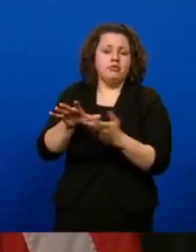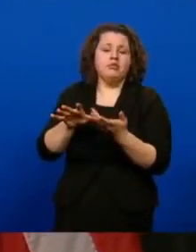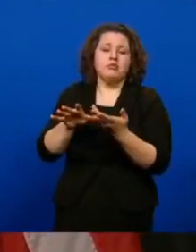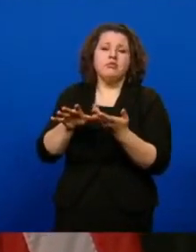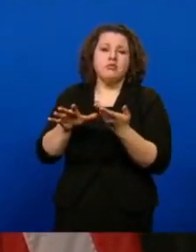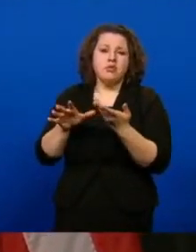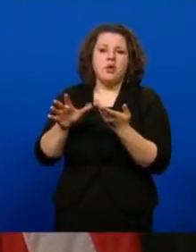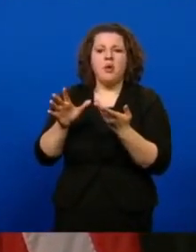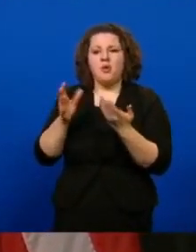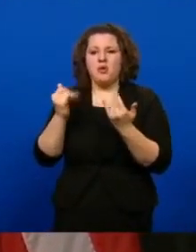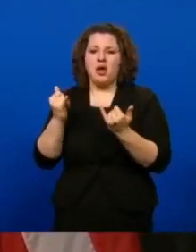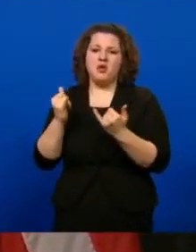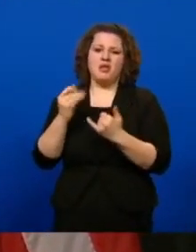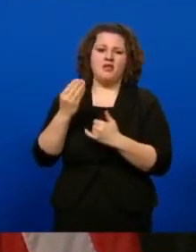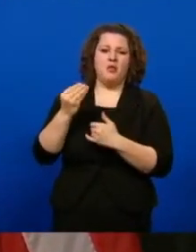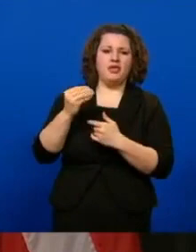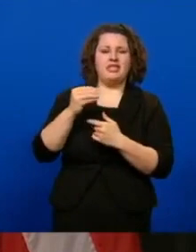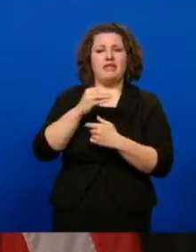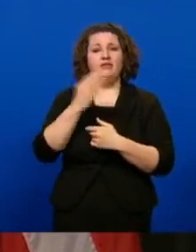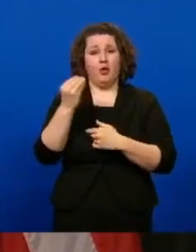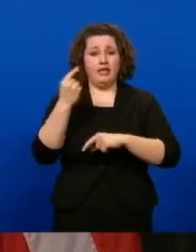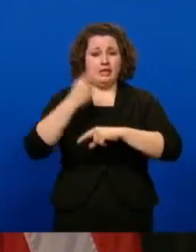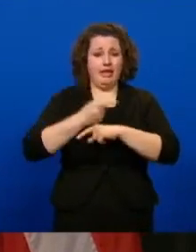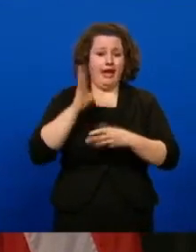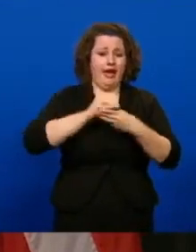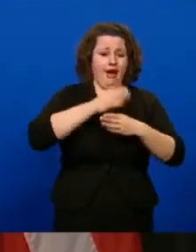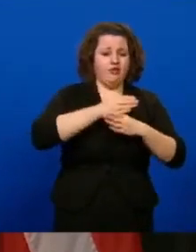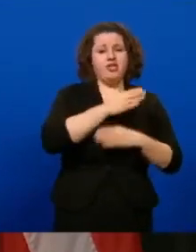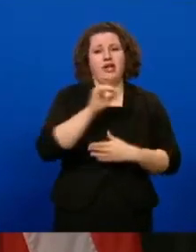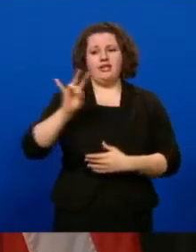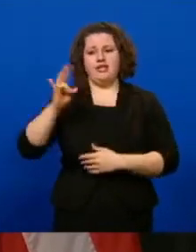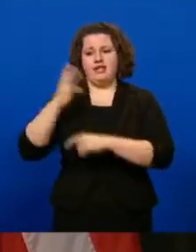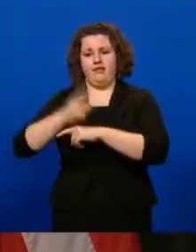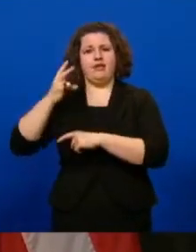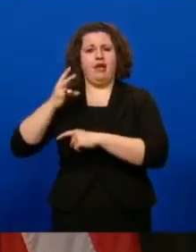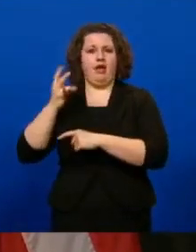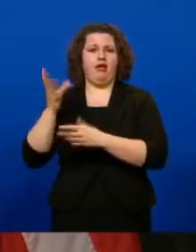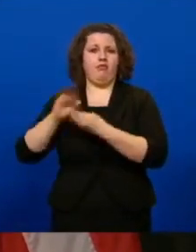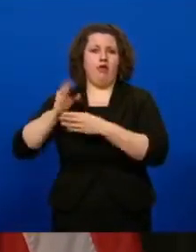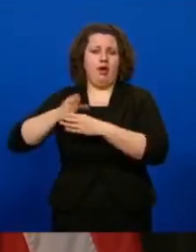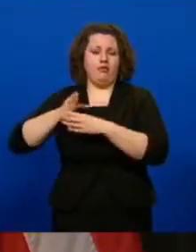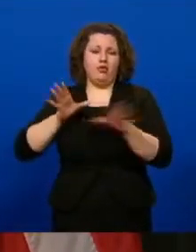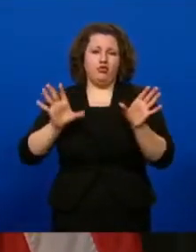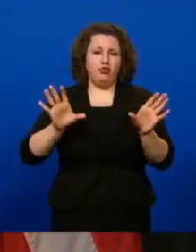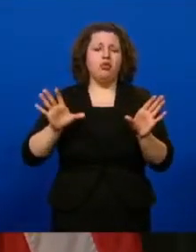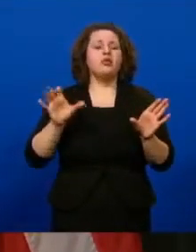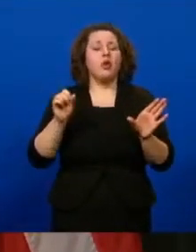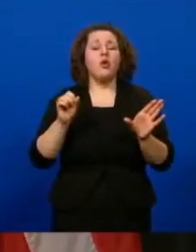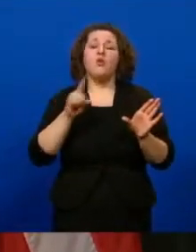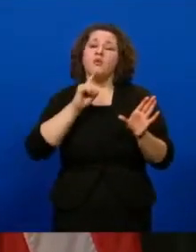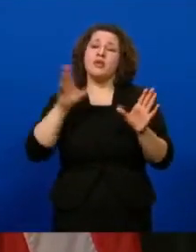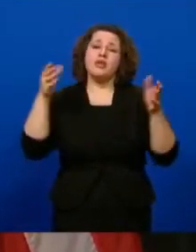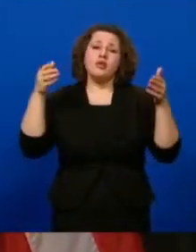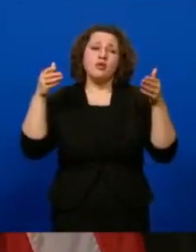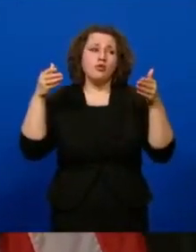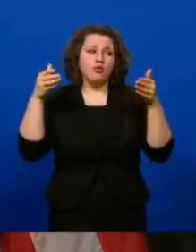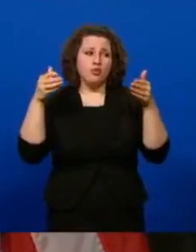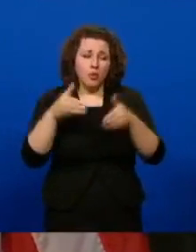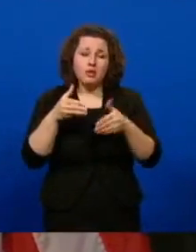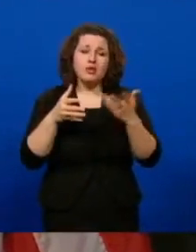we're looking at a 14 and 7-day average. So I think the thing, too, that's more that we really need to focus on as we make